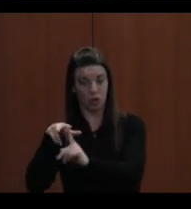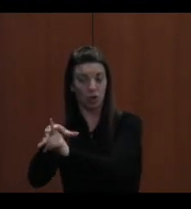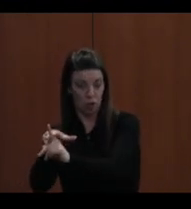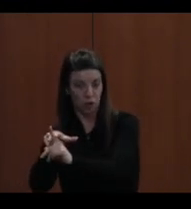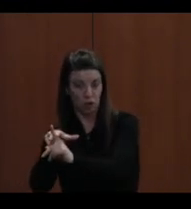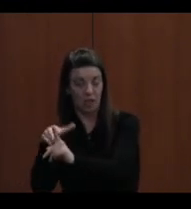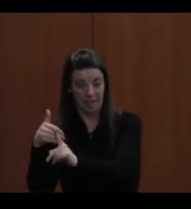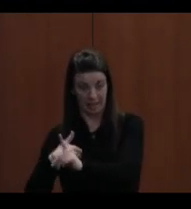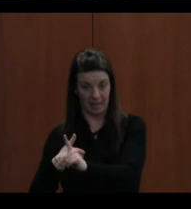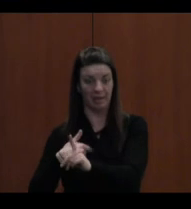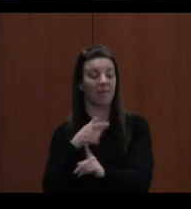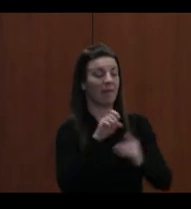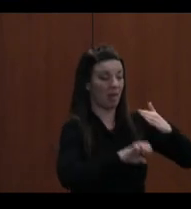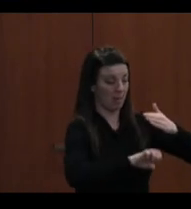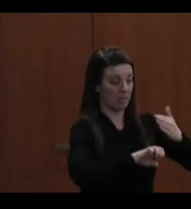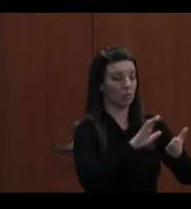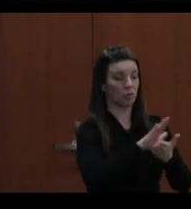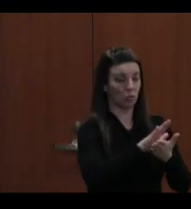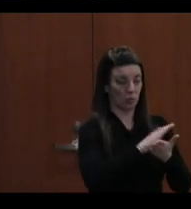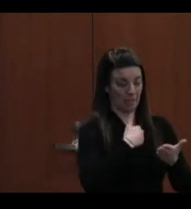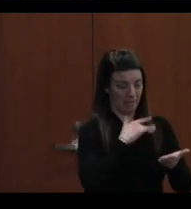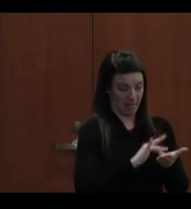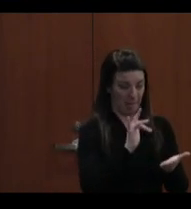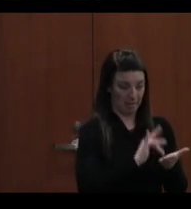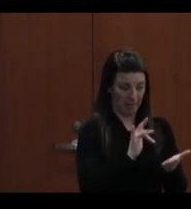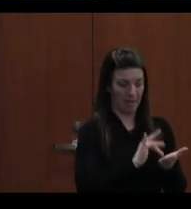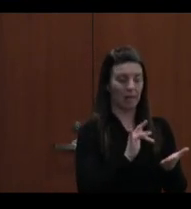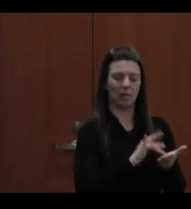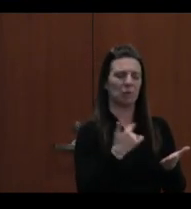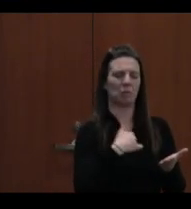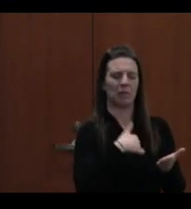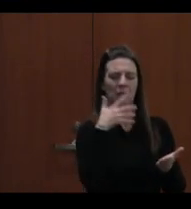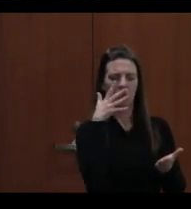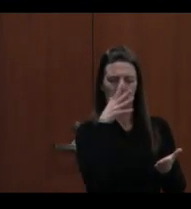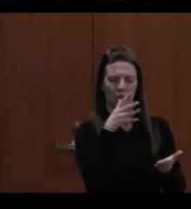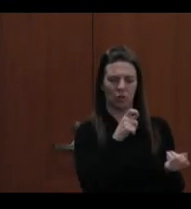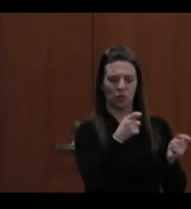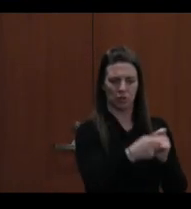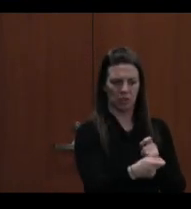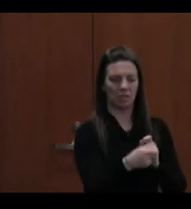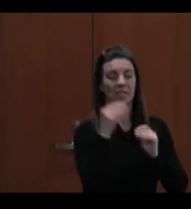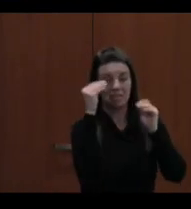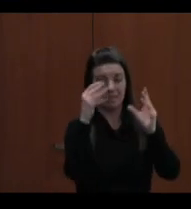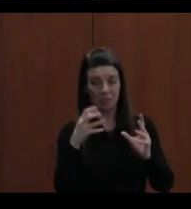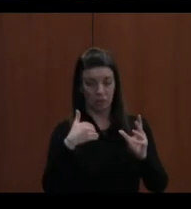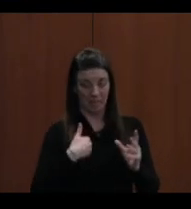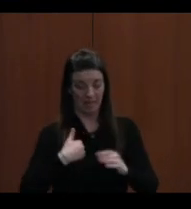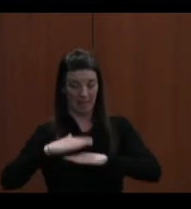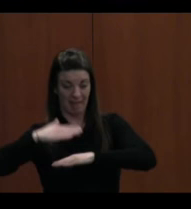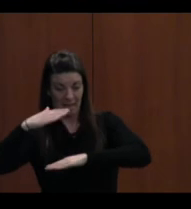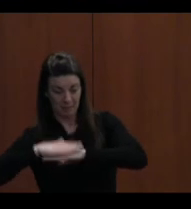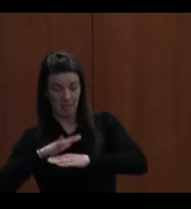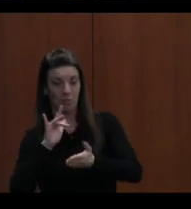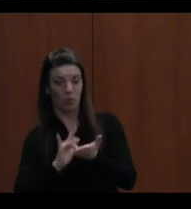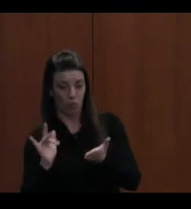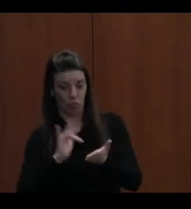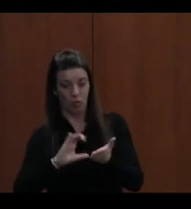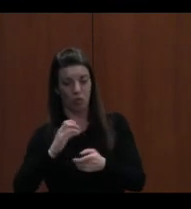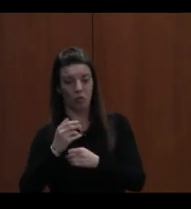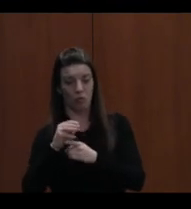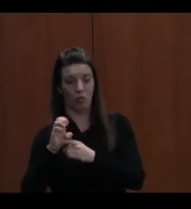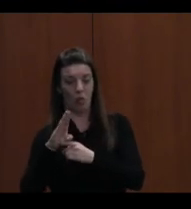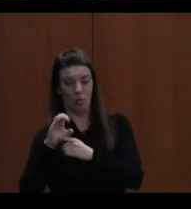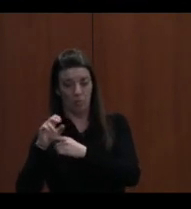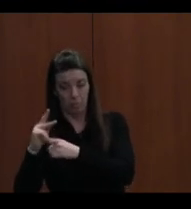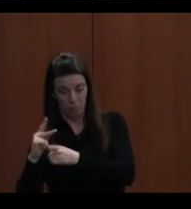which we're phasing out over the next couple of years. Teachers have a laptop, Chromebook, charger, adapters. Some have an iPad in the elementary levels.